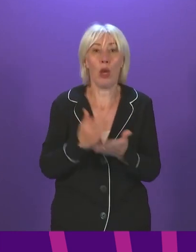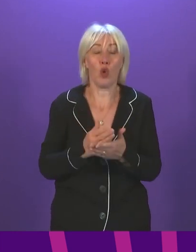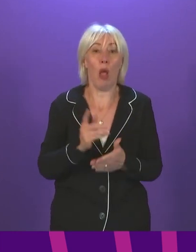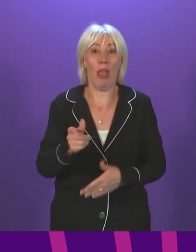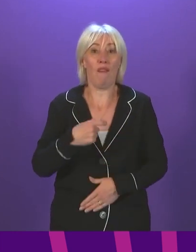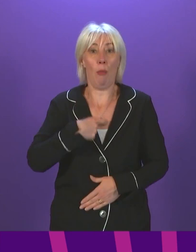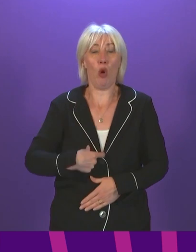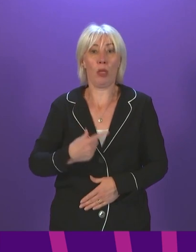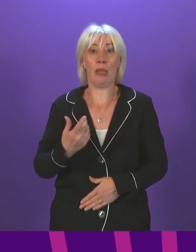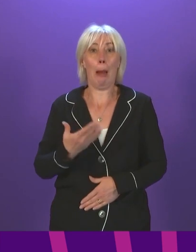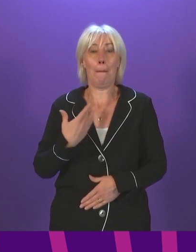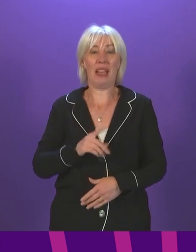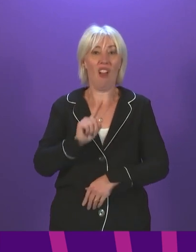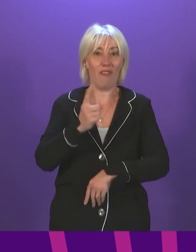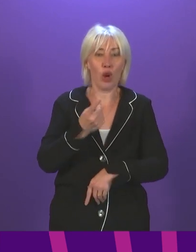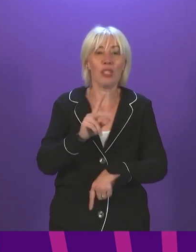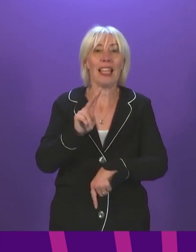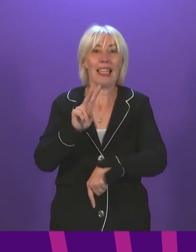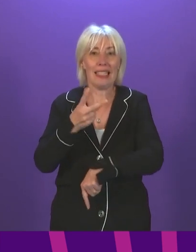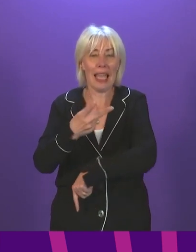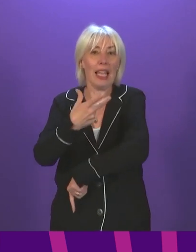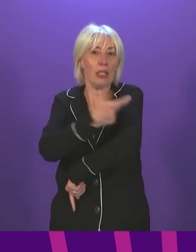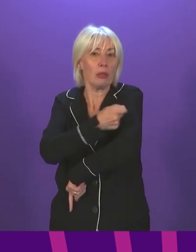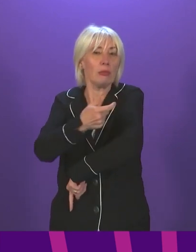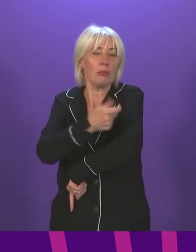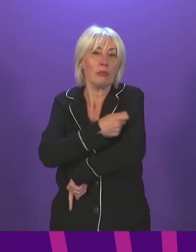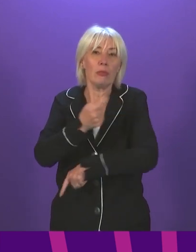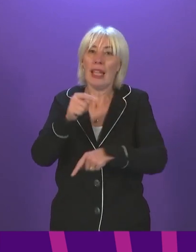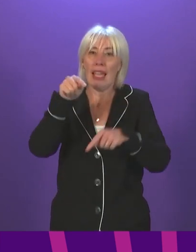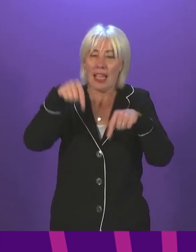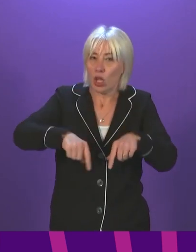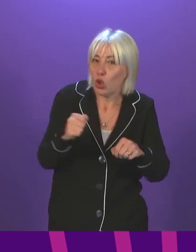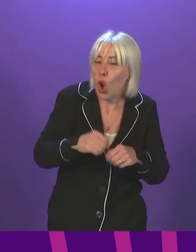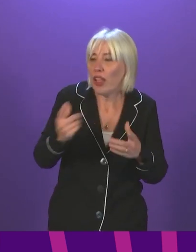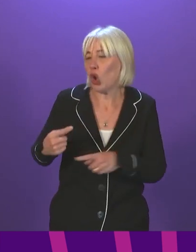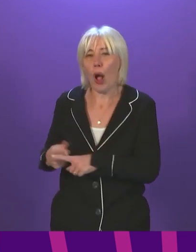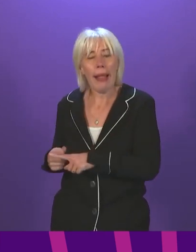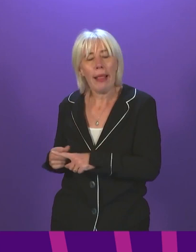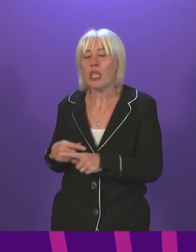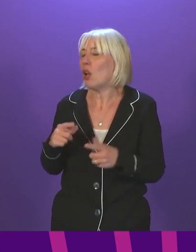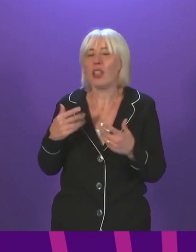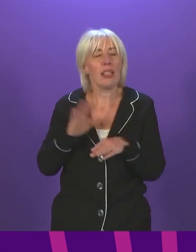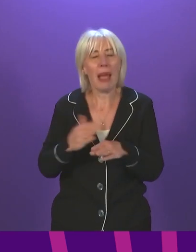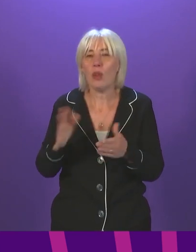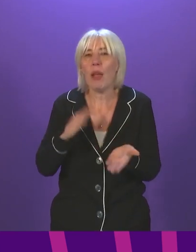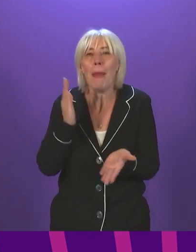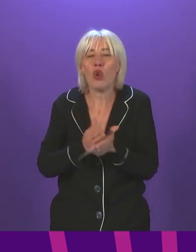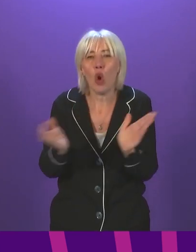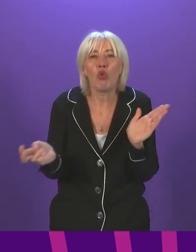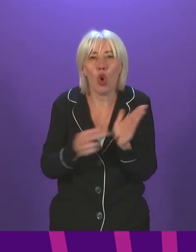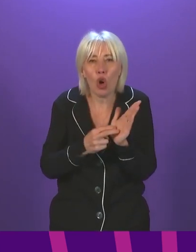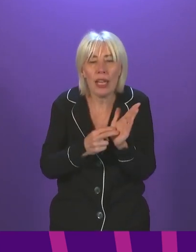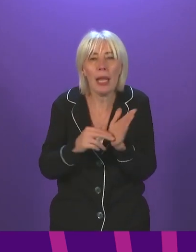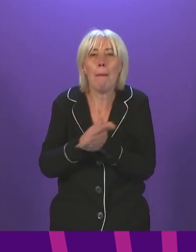their first and second vaccinations either side of the border, this is fully and appropriately recorded. And I'll ask the Health Secretary